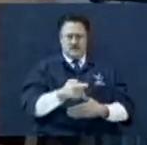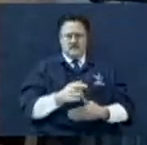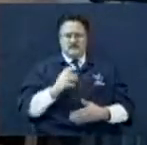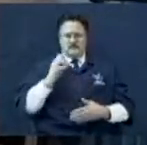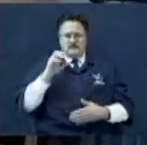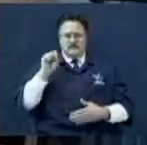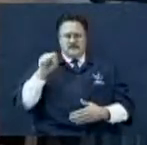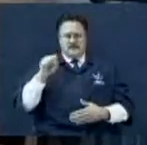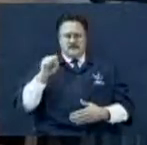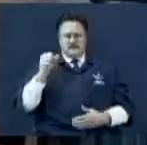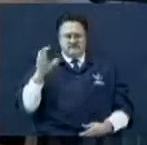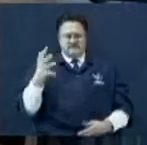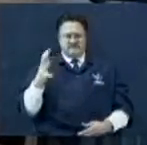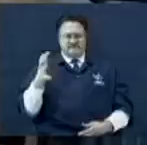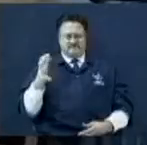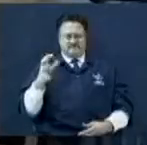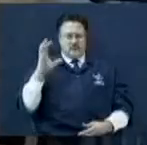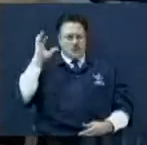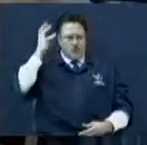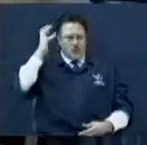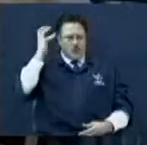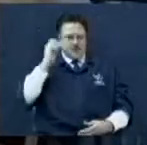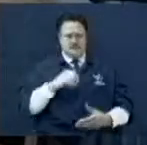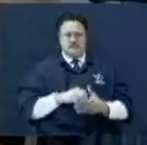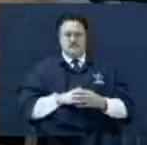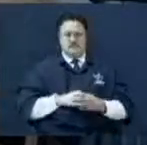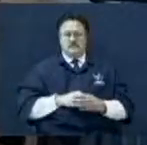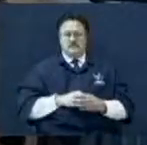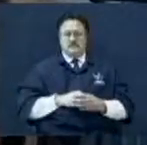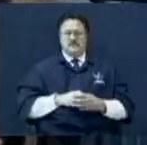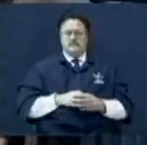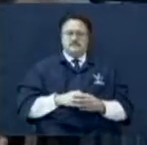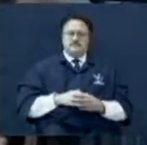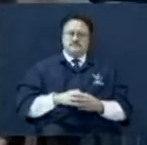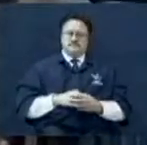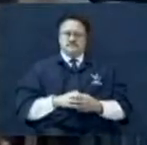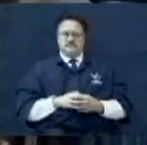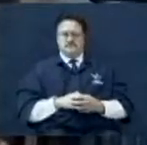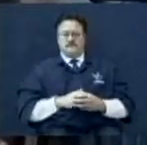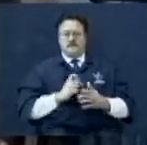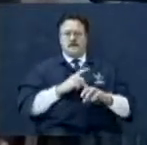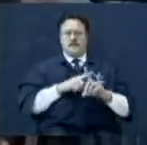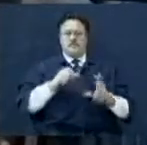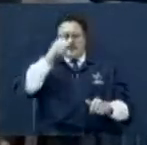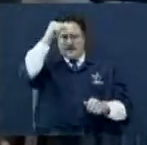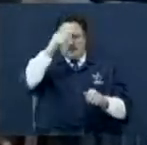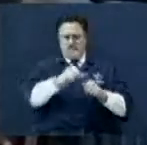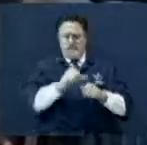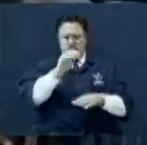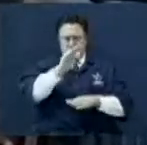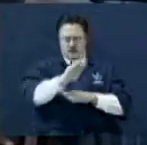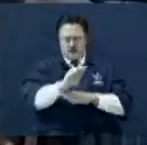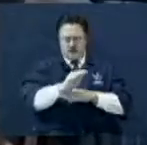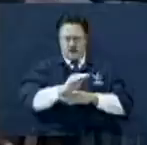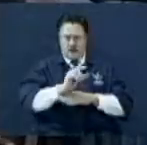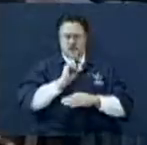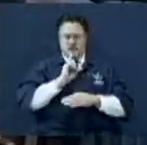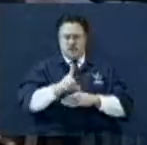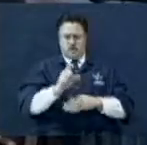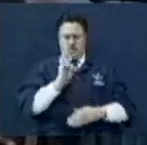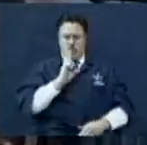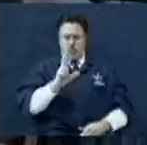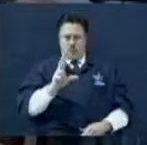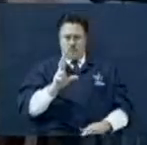James said about like that, Bill. He ain't saying you're all crazy. But I remember a night you was kind of crazy. When you was with me.